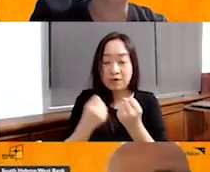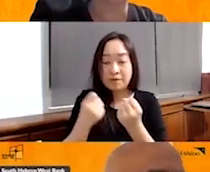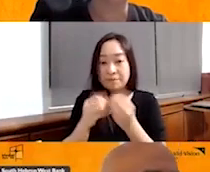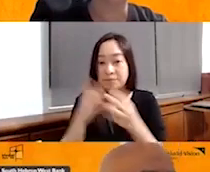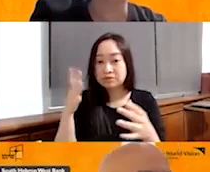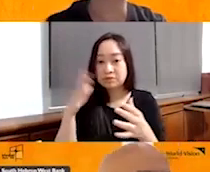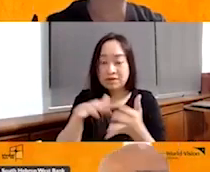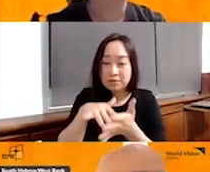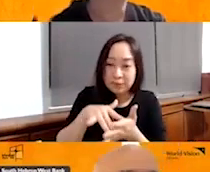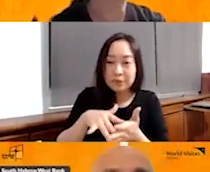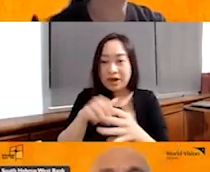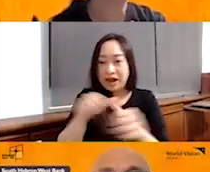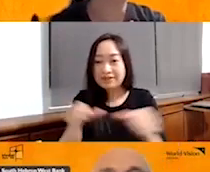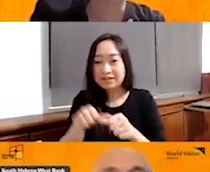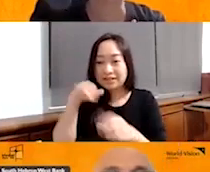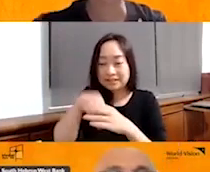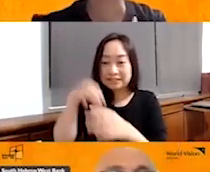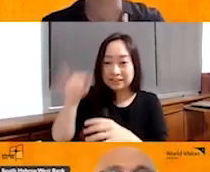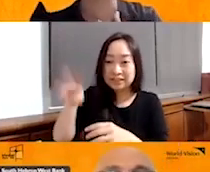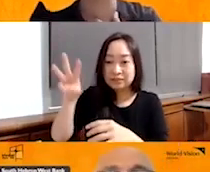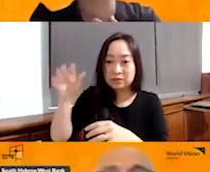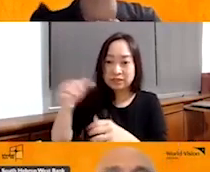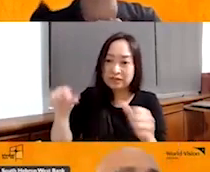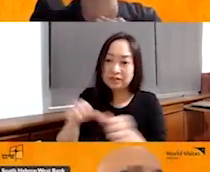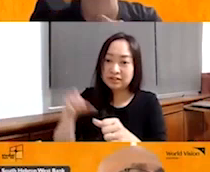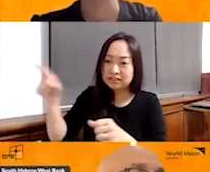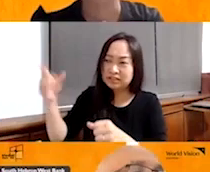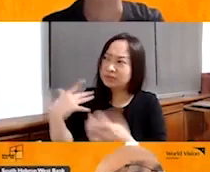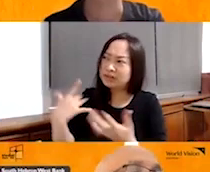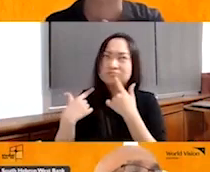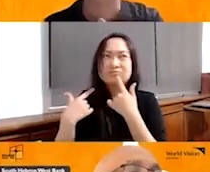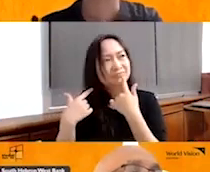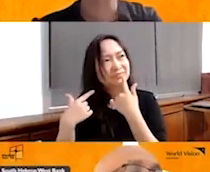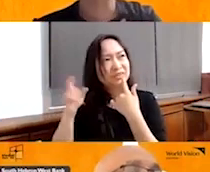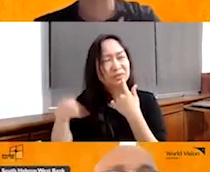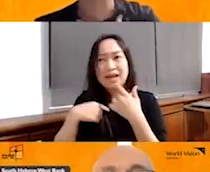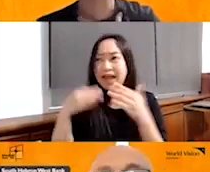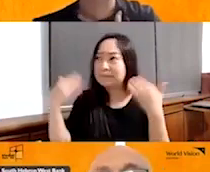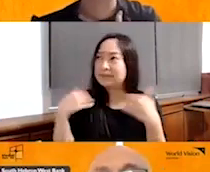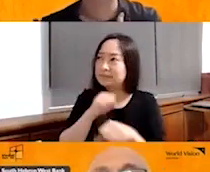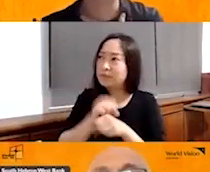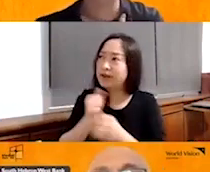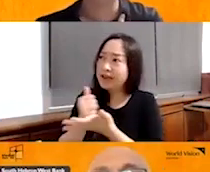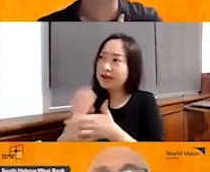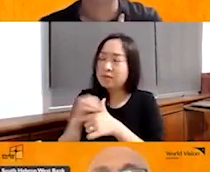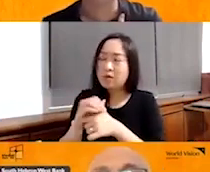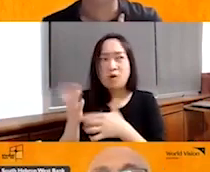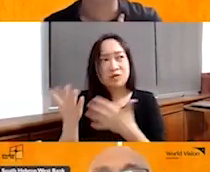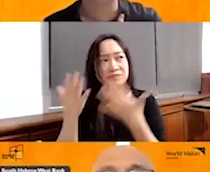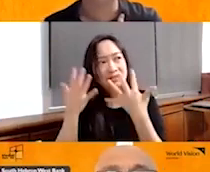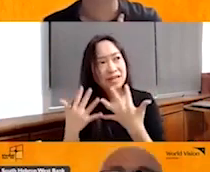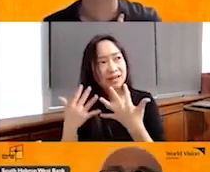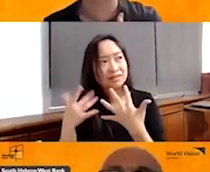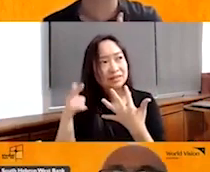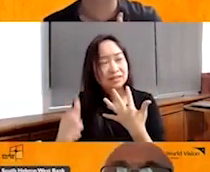JWG area. And we said, and when she said that, was thinking to myself, I don't know whether I should be happy or sad. I think happy because we